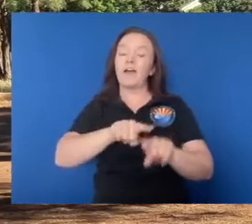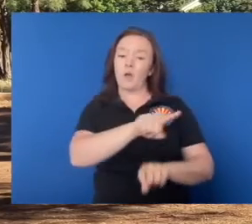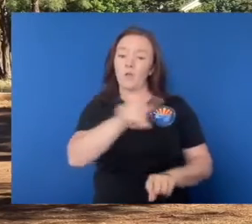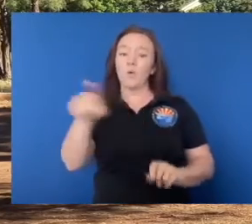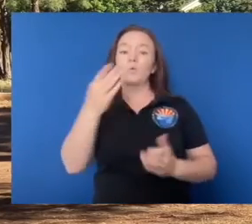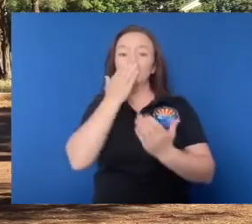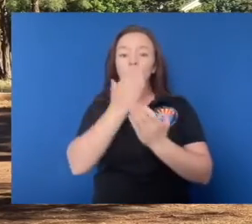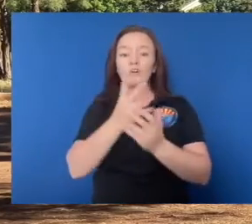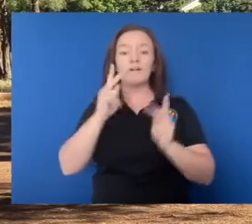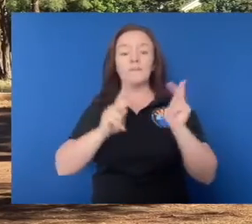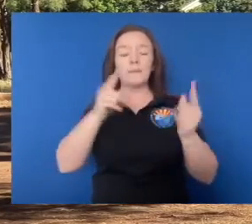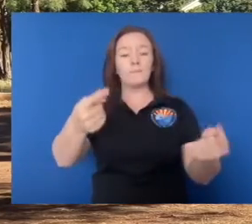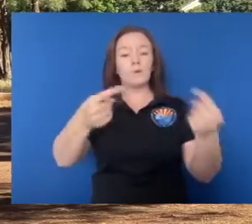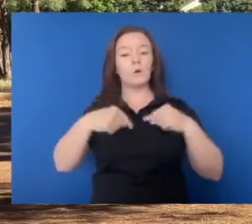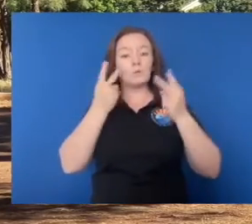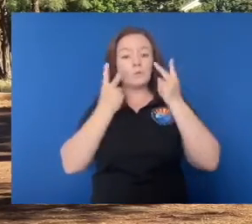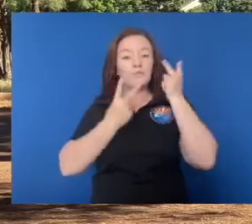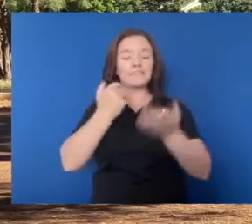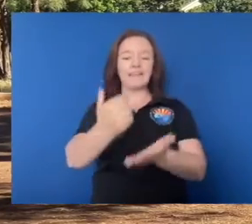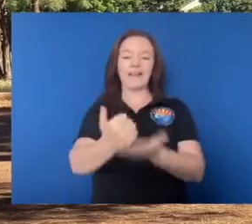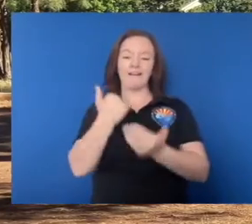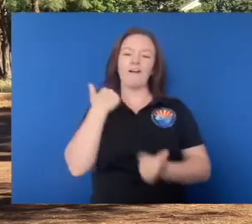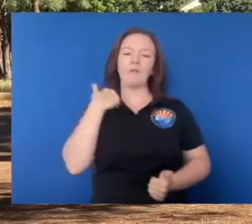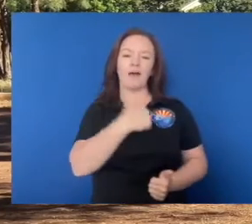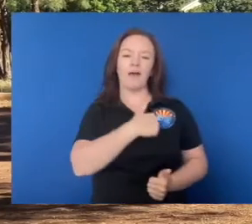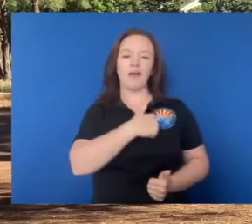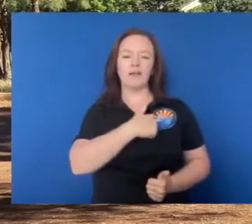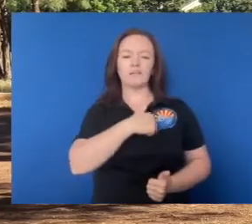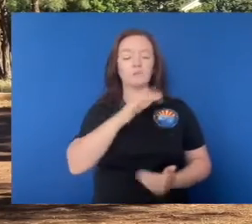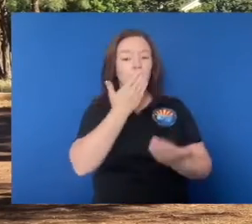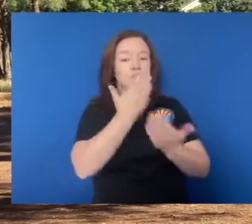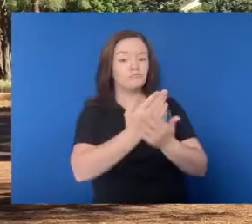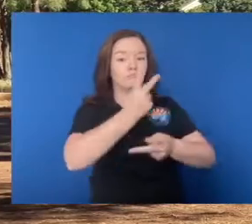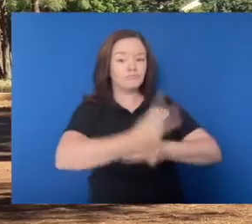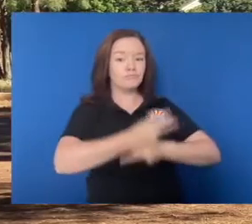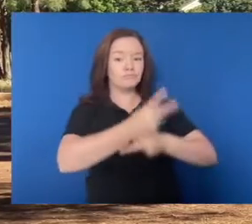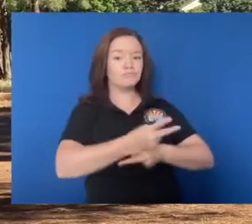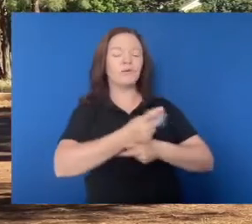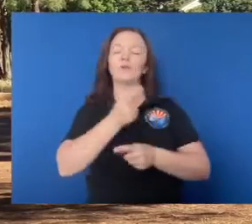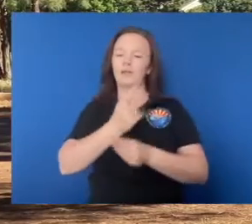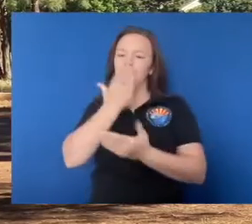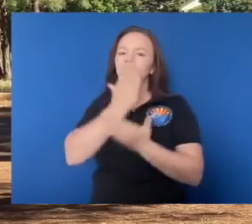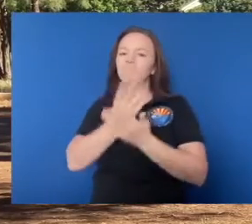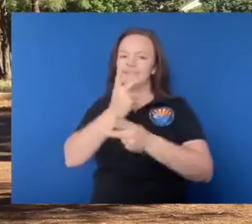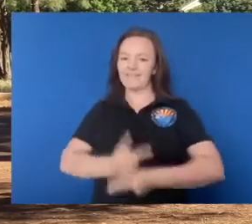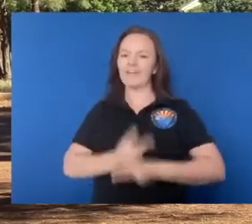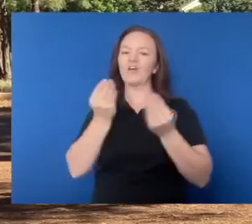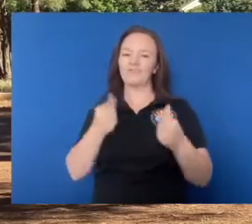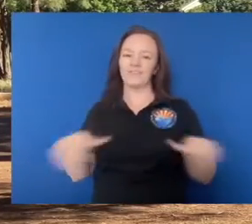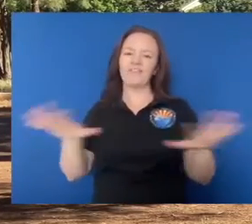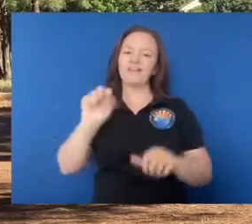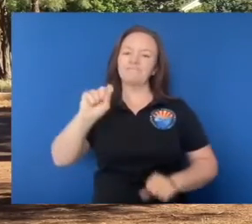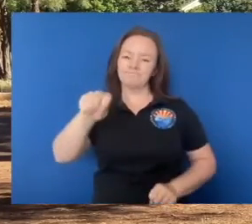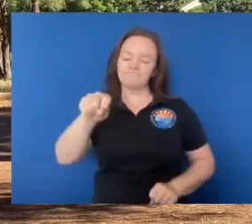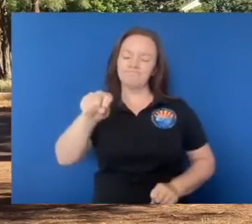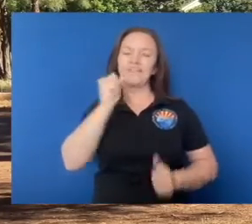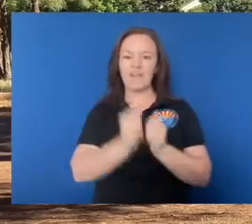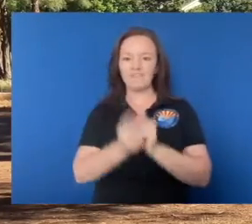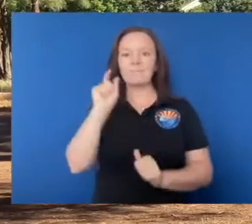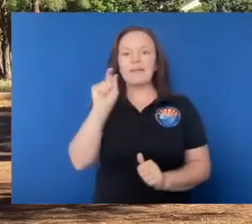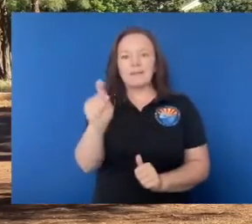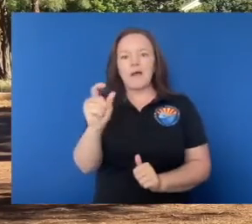those good folks visiting our forest to help us, you know, to be a steward. That's right. Stewards of the land. Stewards of the land. We've got to,